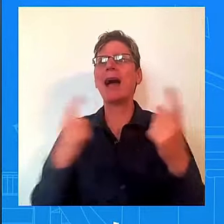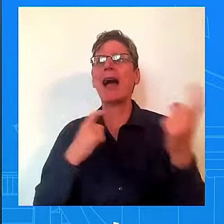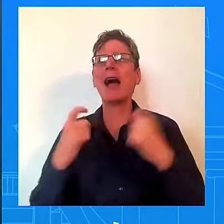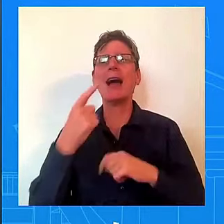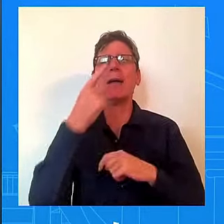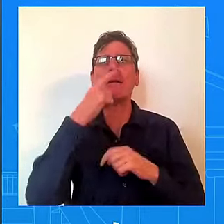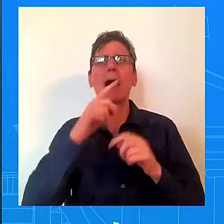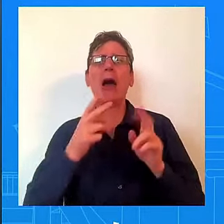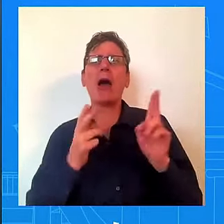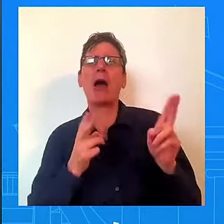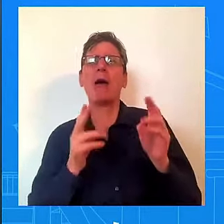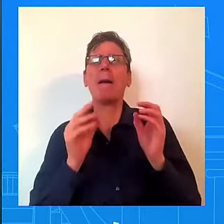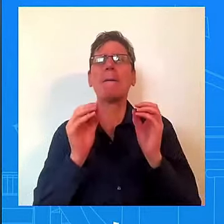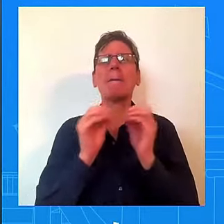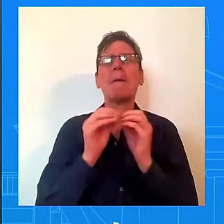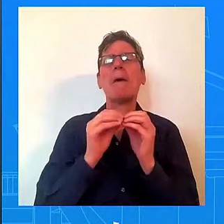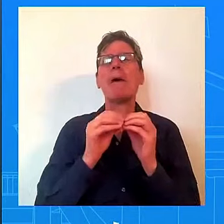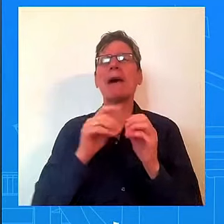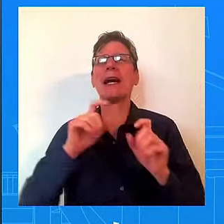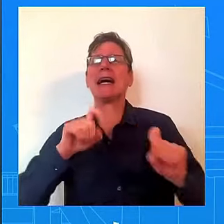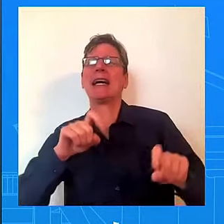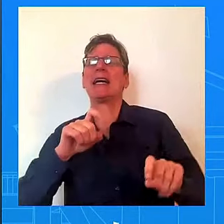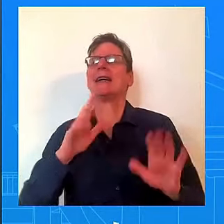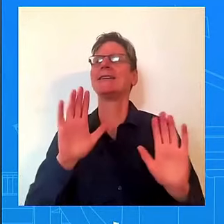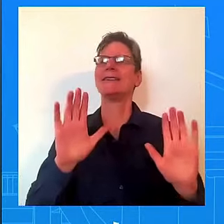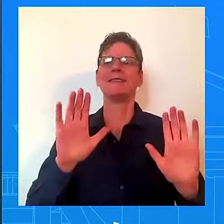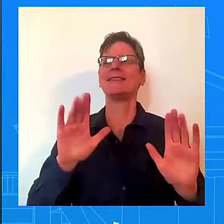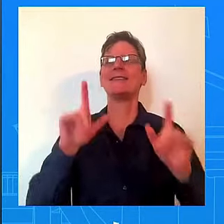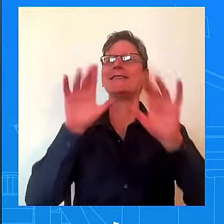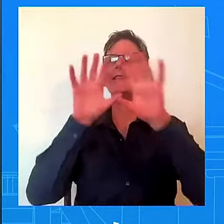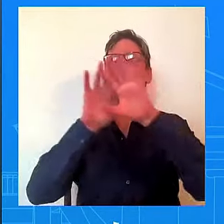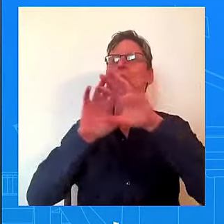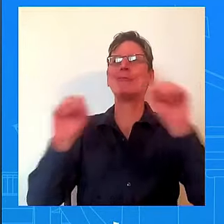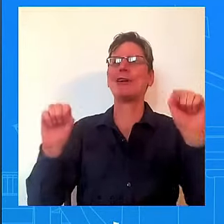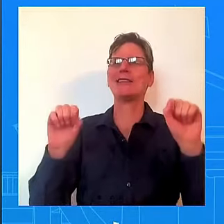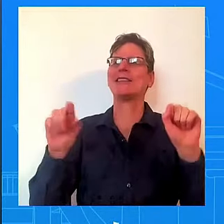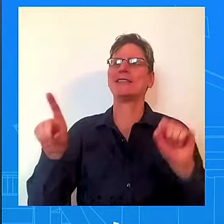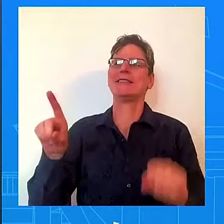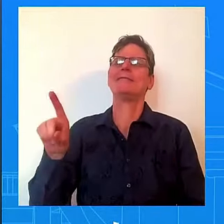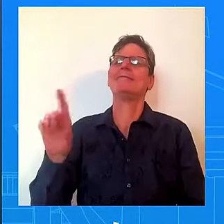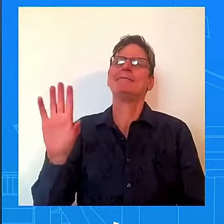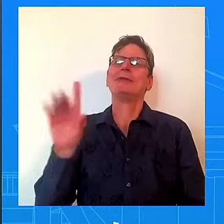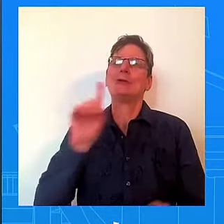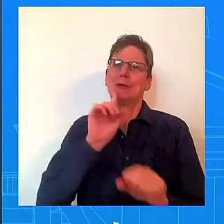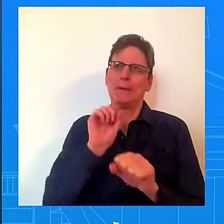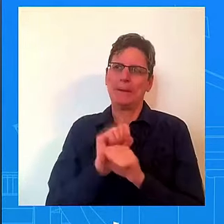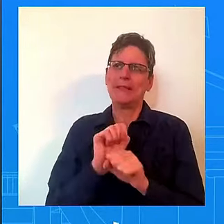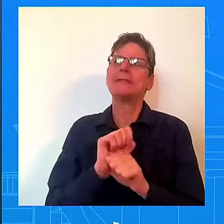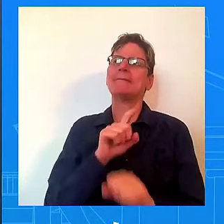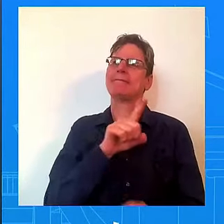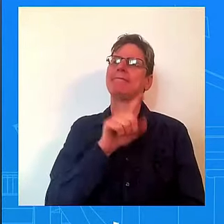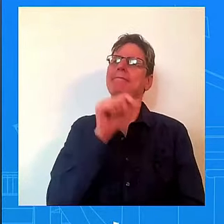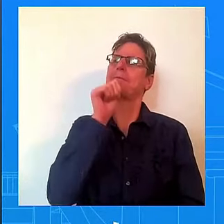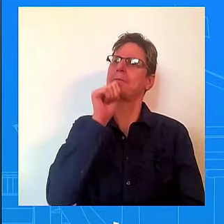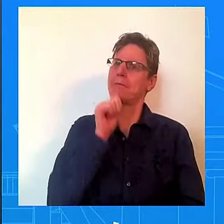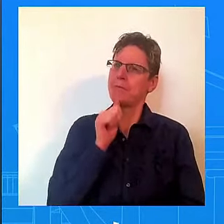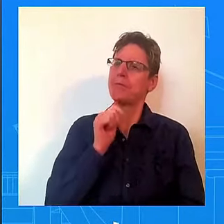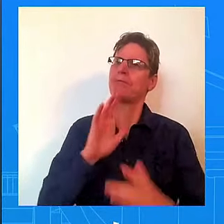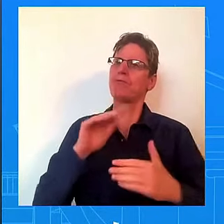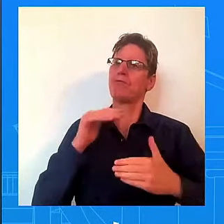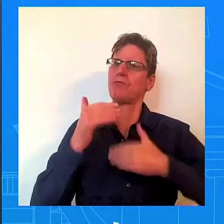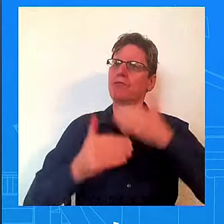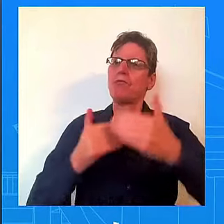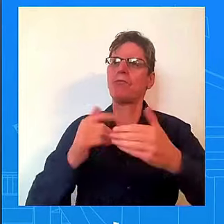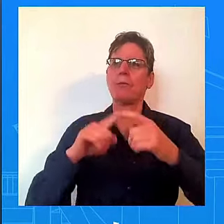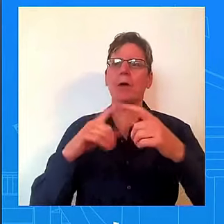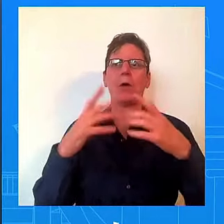president has a healthy impatience for progress. And so we're going to continue working with our agency partners to ensure that we